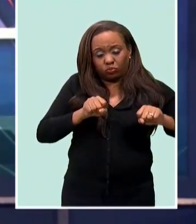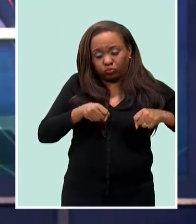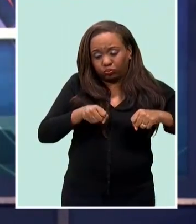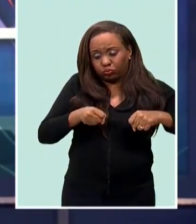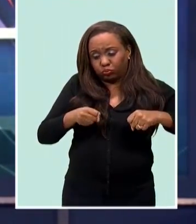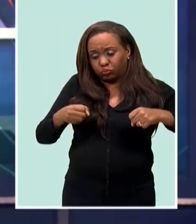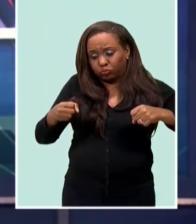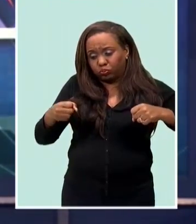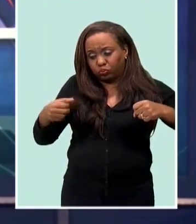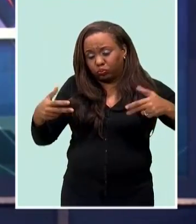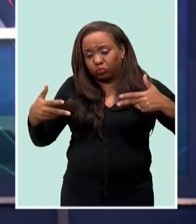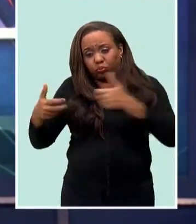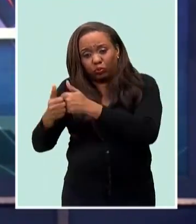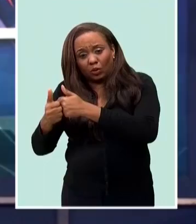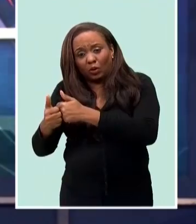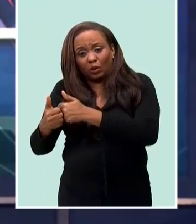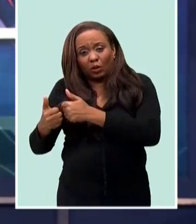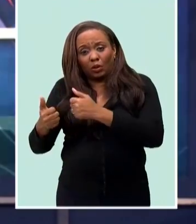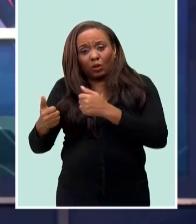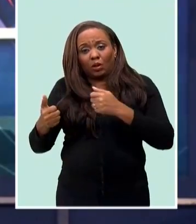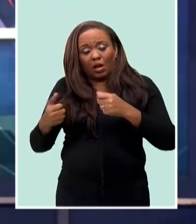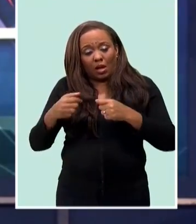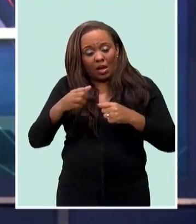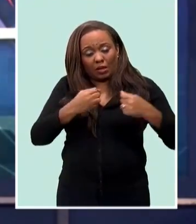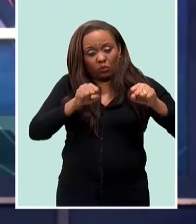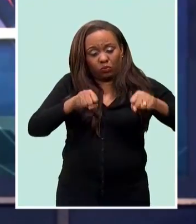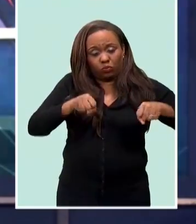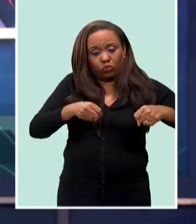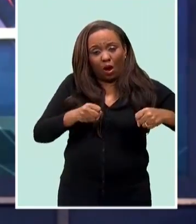We're also hearing that one person remains trapped in the ZR. And firemen and police.